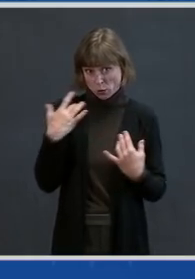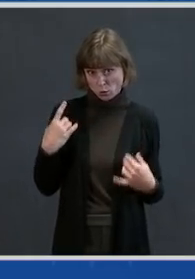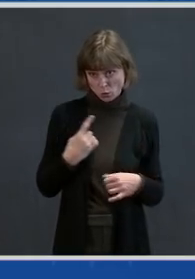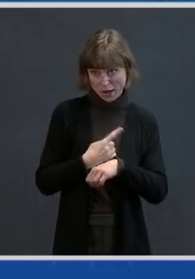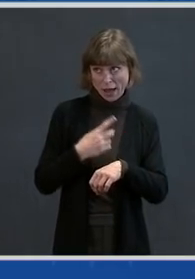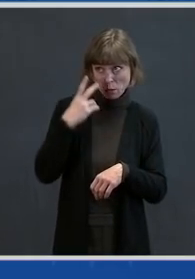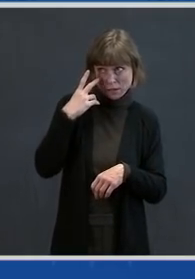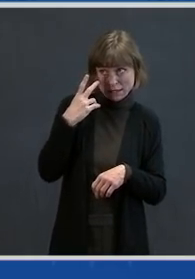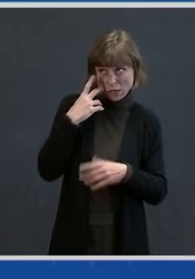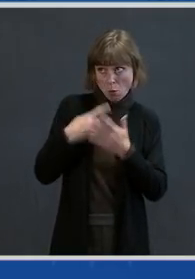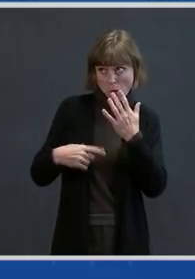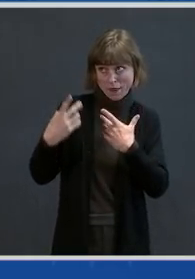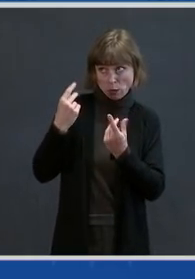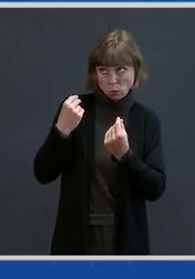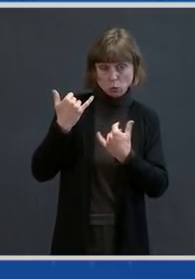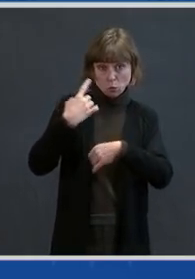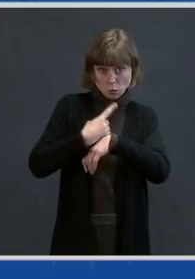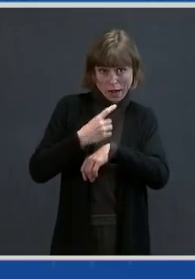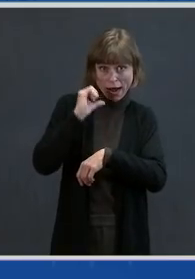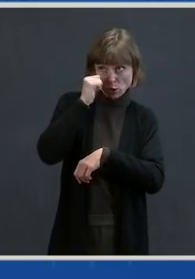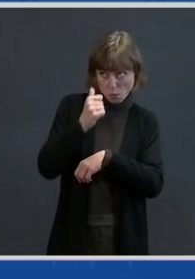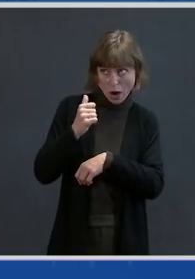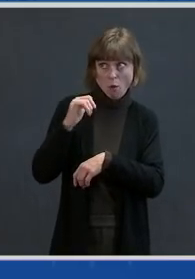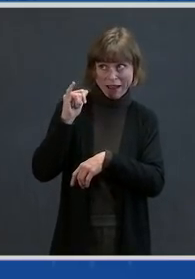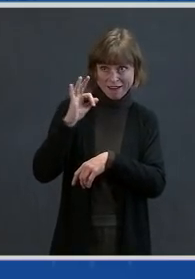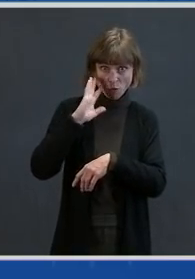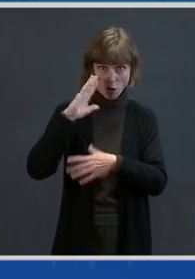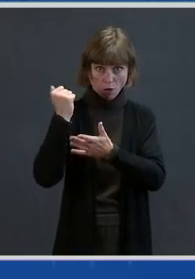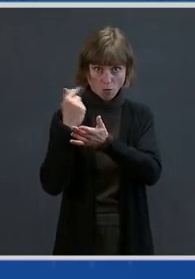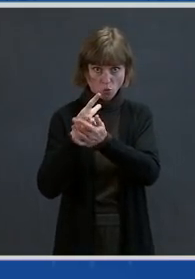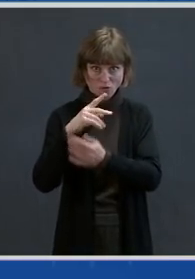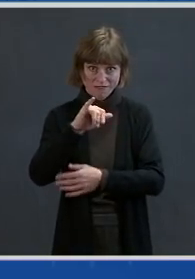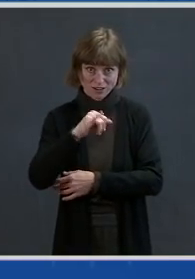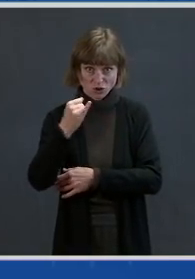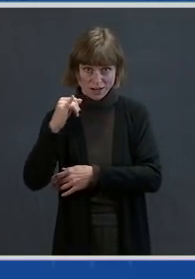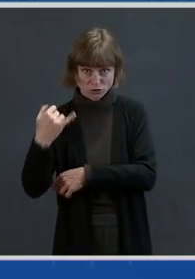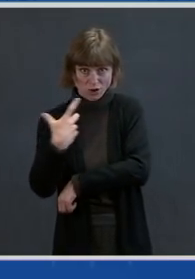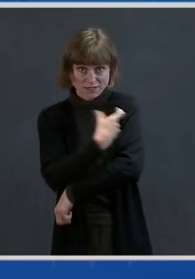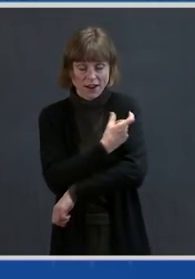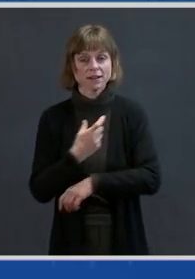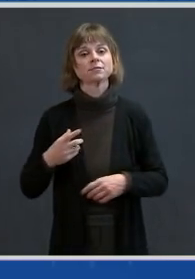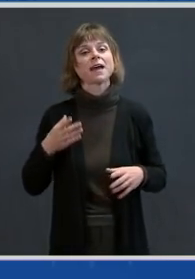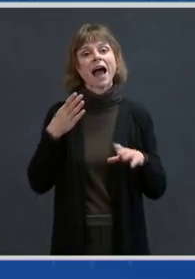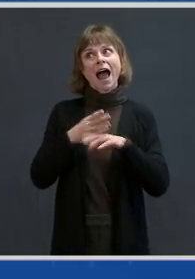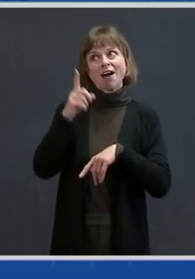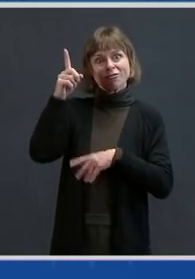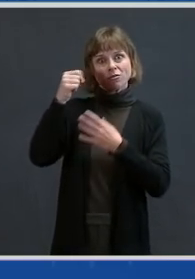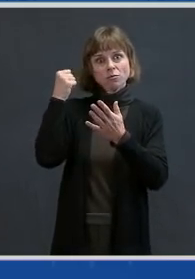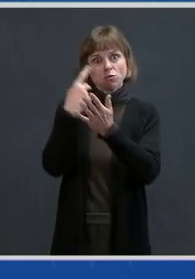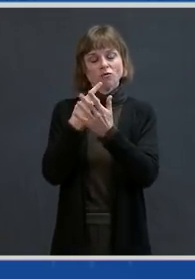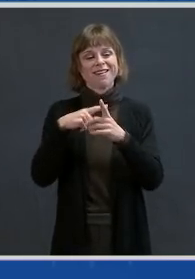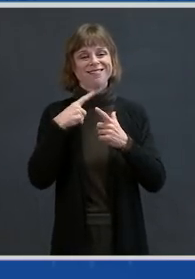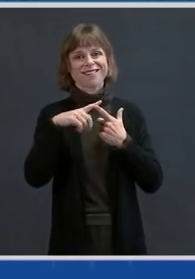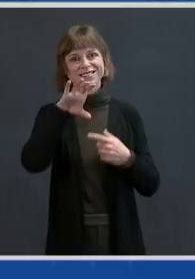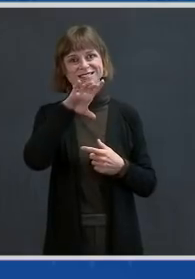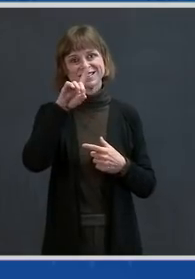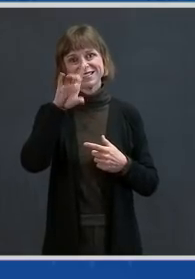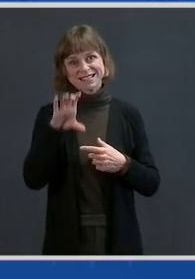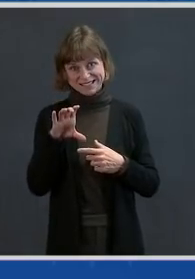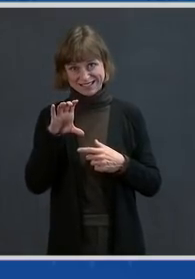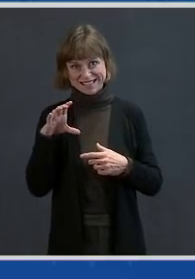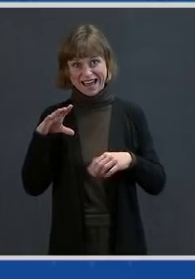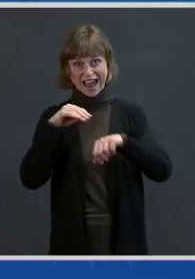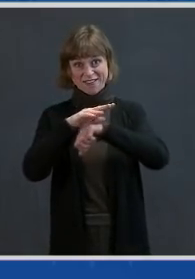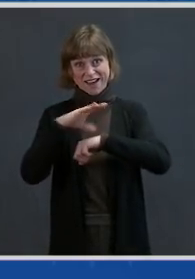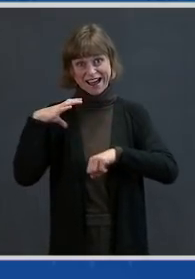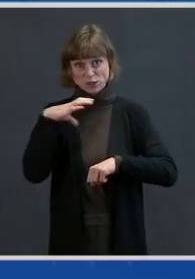take today and tomorrow on this vaccine. Following FDA's actions, CDC's Advisory Committee on Immunization Practices,